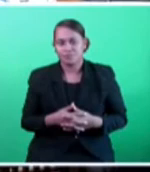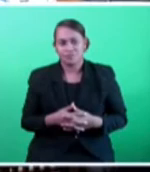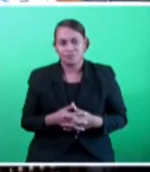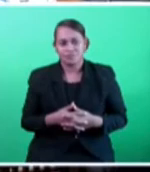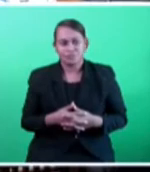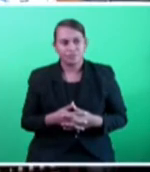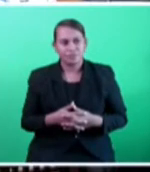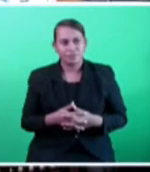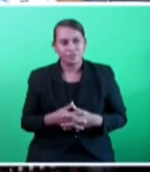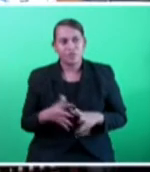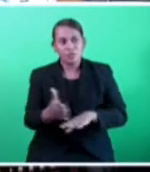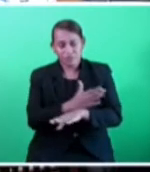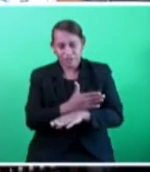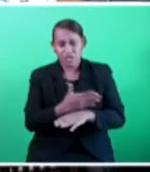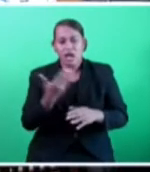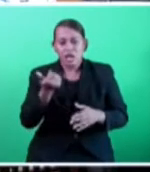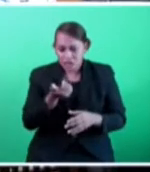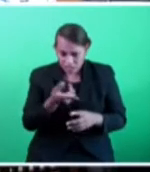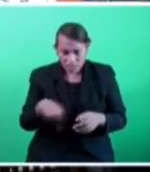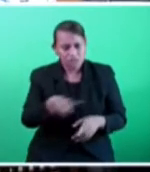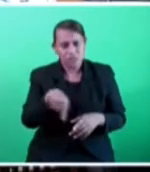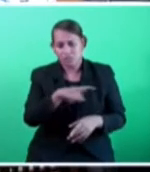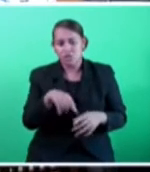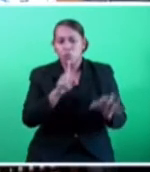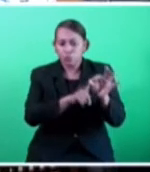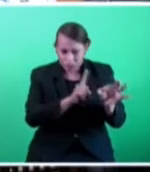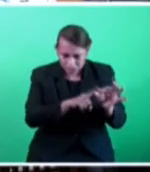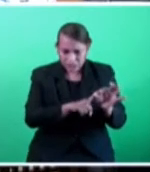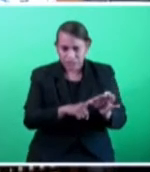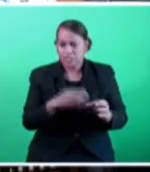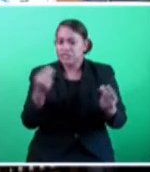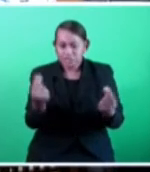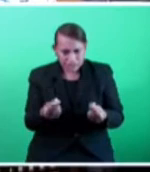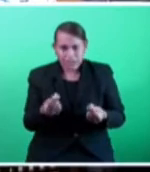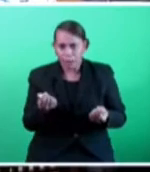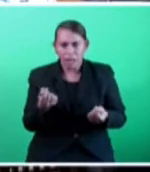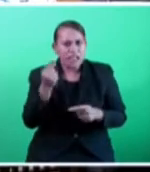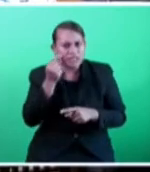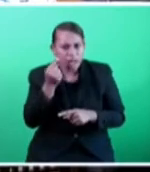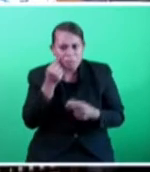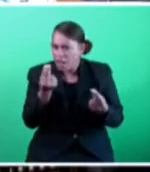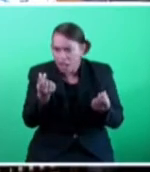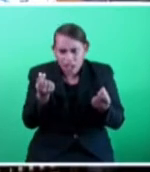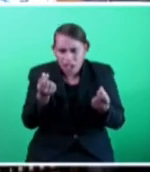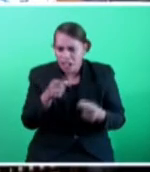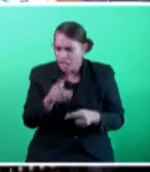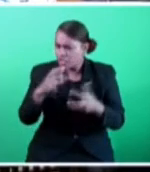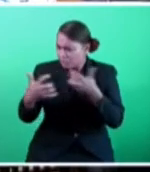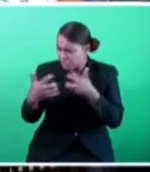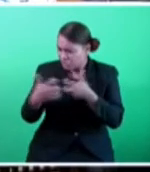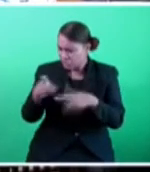supplementary question is a supplementary question. Simple. You ask in relation to